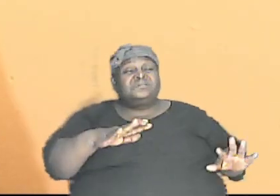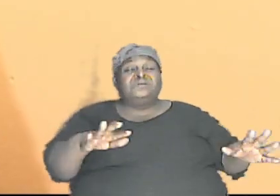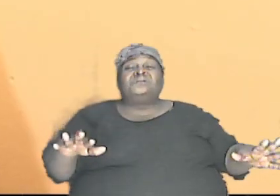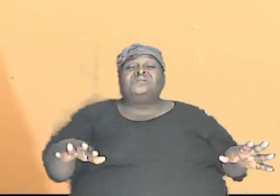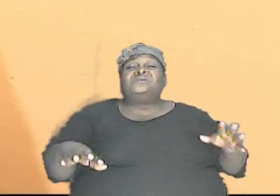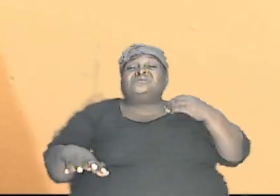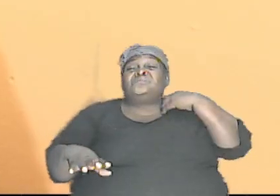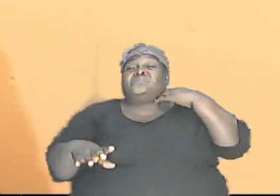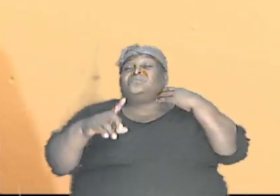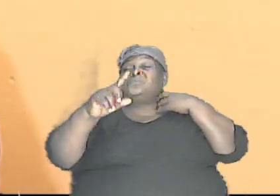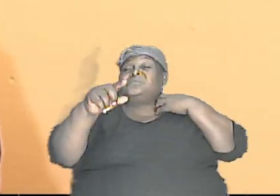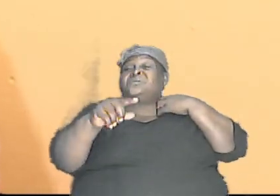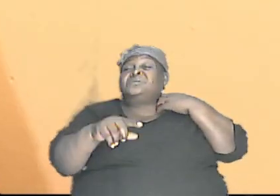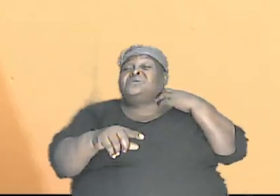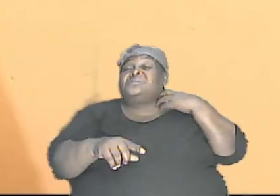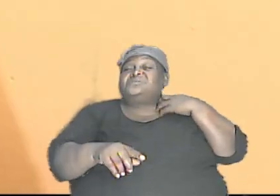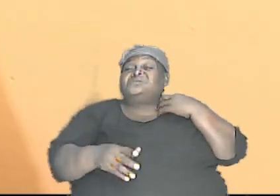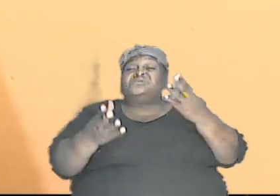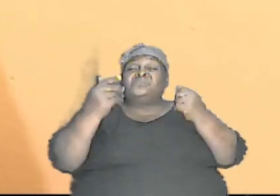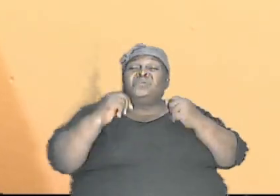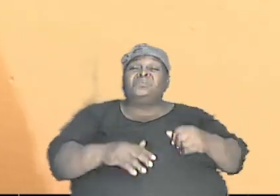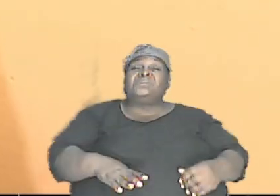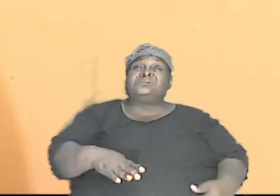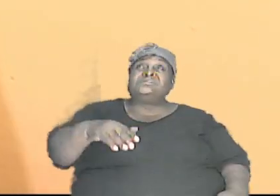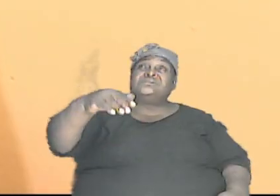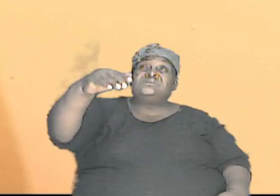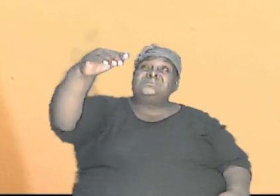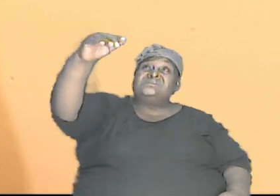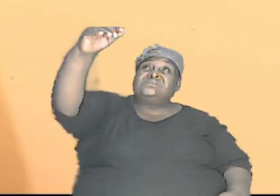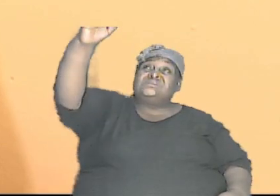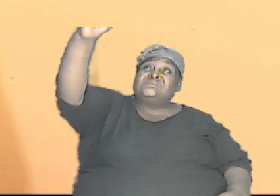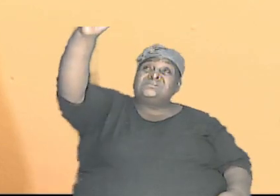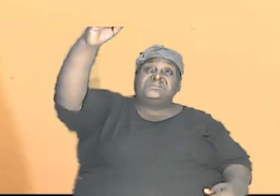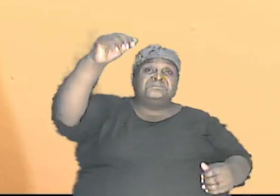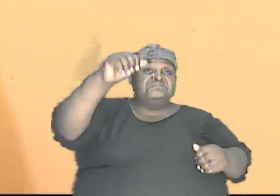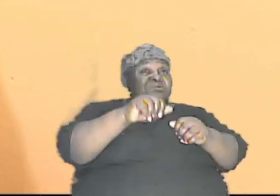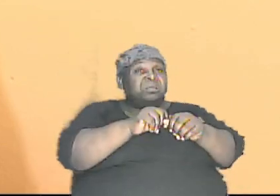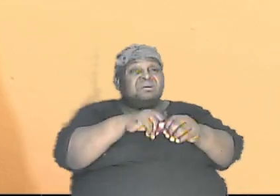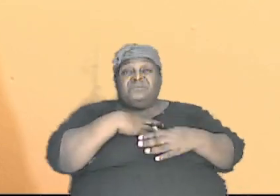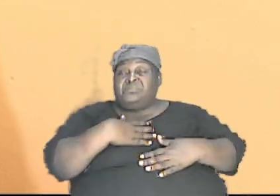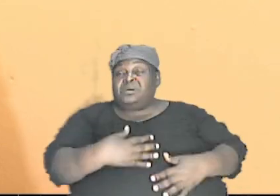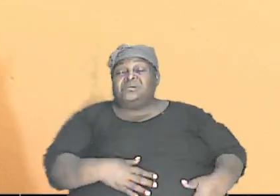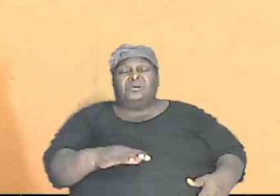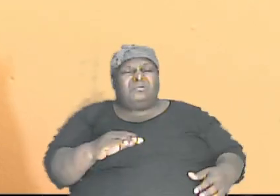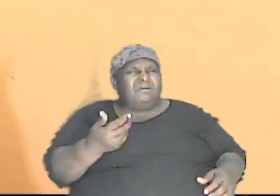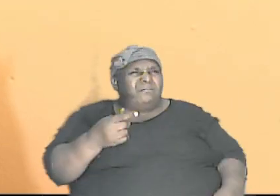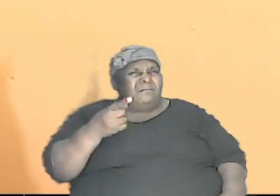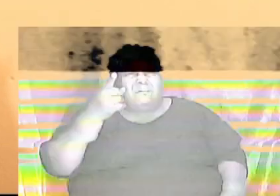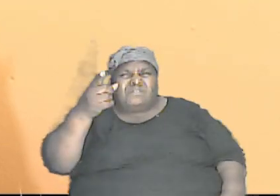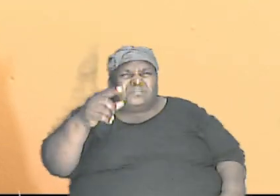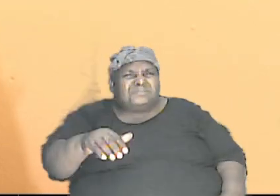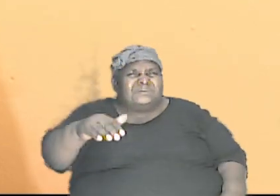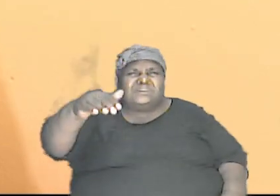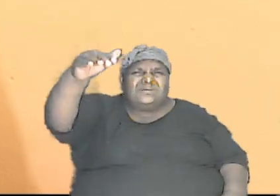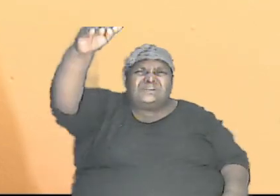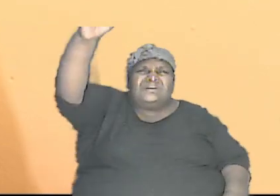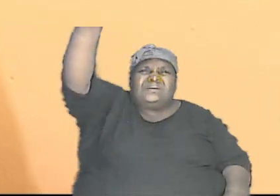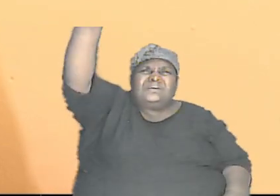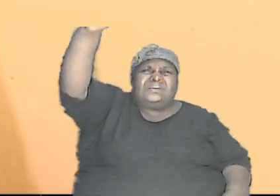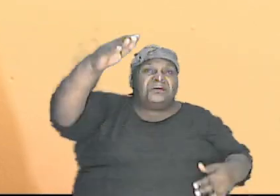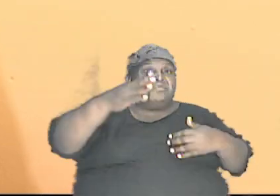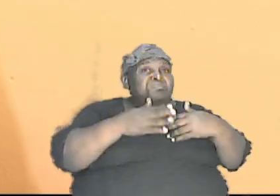one just come and he is taller than everybody and you say oh he is so tall it might not be dad